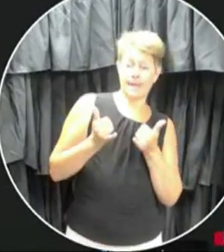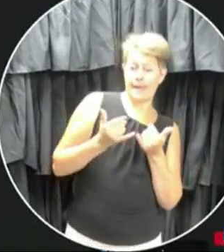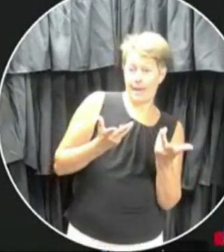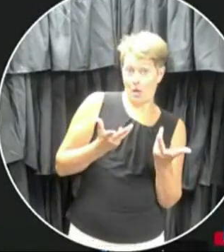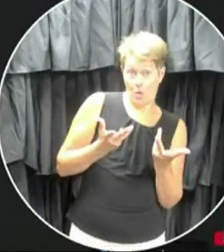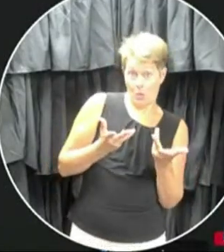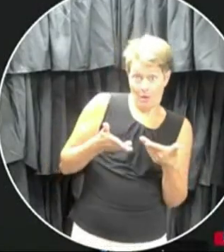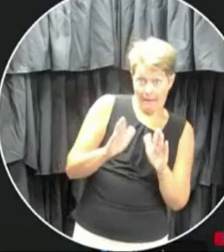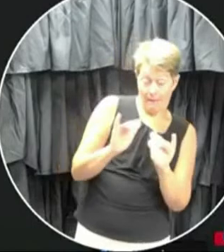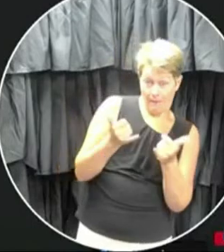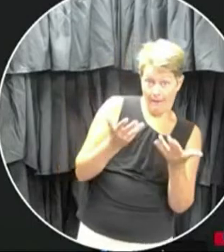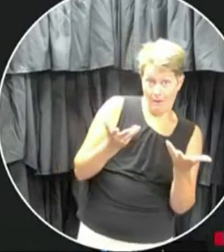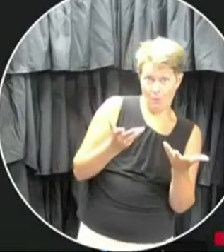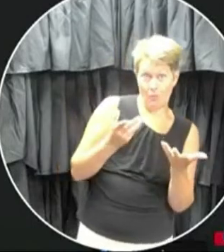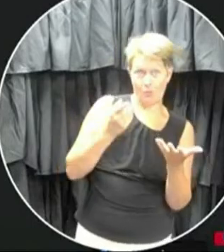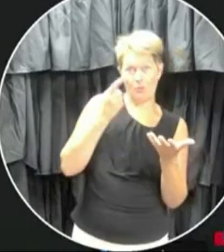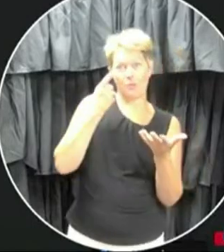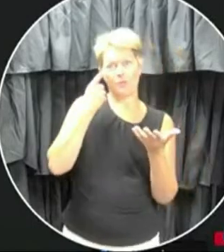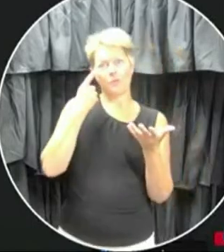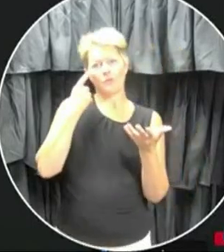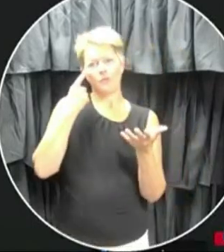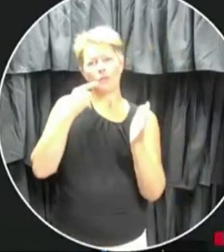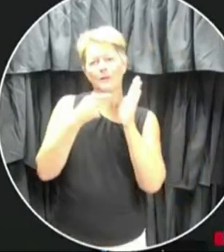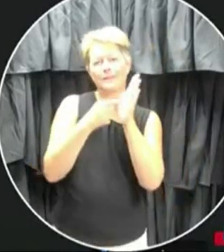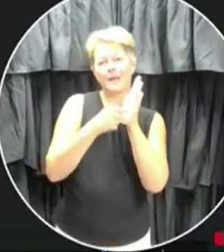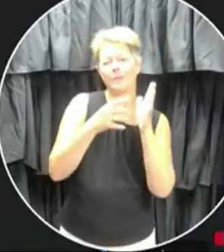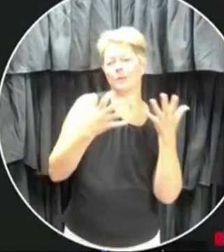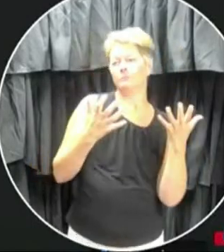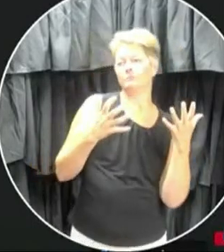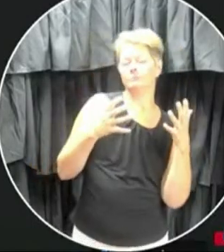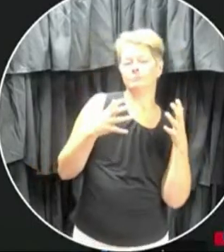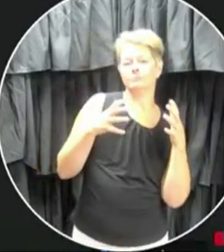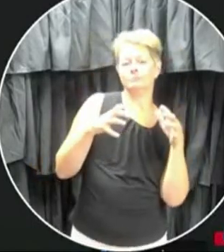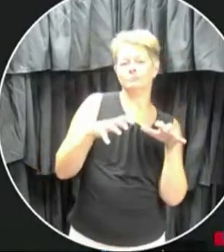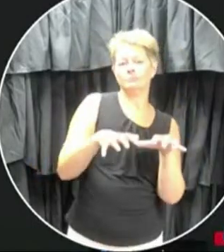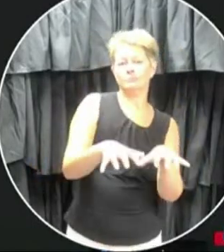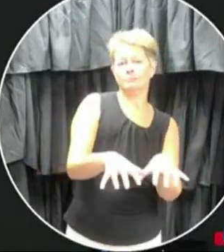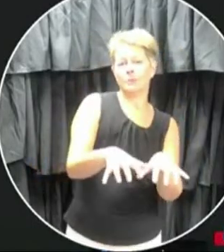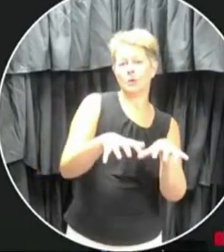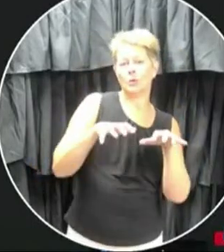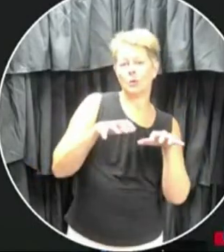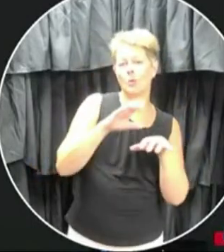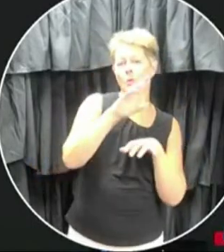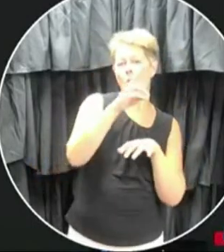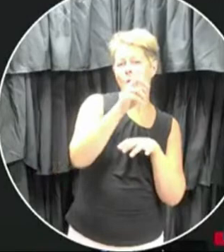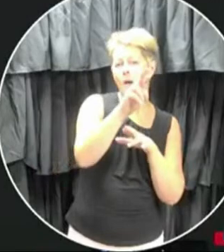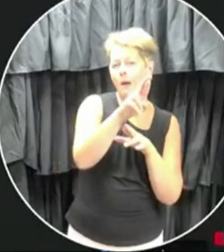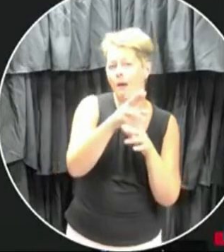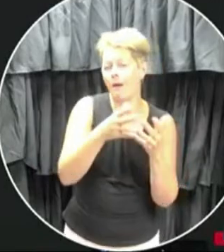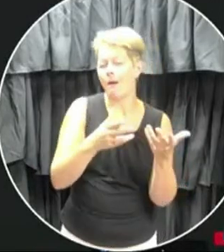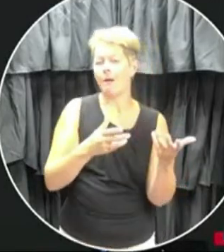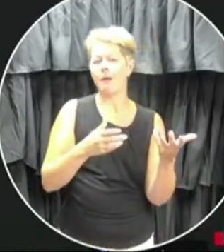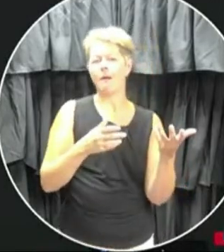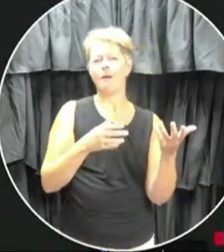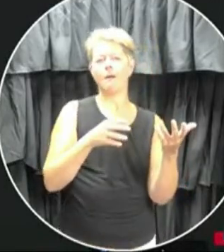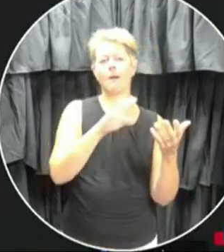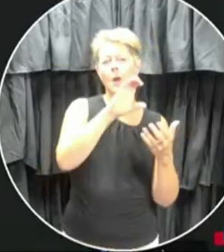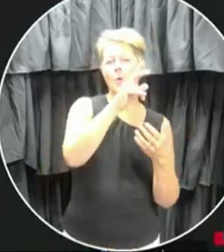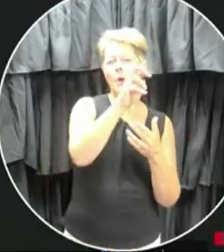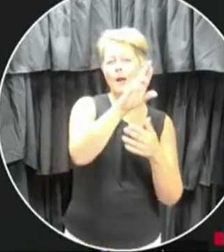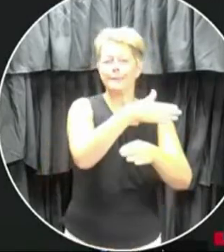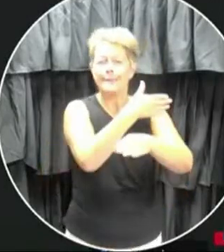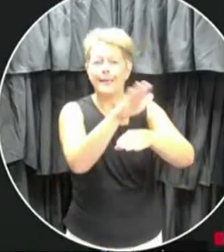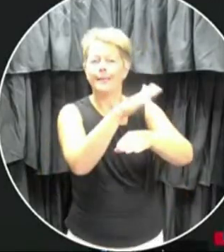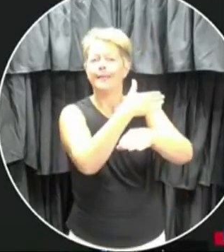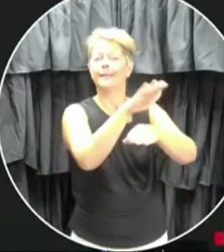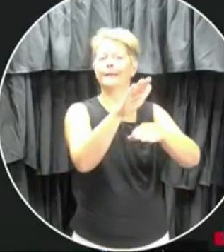go forward? I think specifically of choir as, you know, there's kind of a famous example of a, of a, of a super spreader event, uh, related to a choir practice. Um,